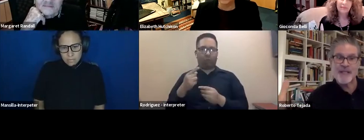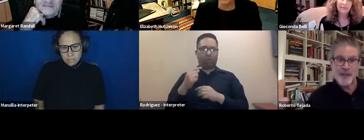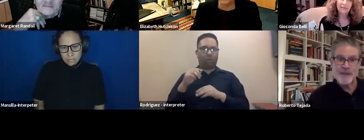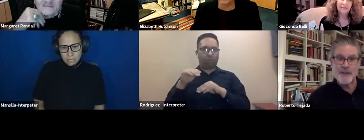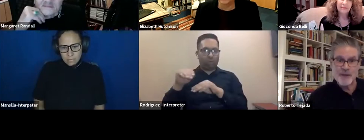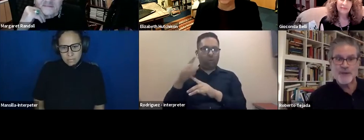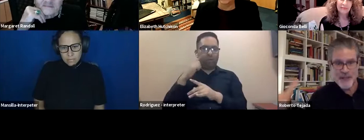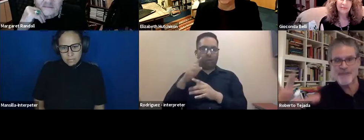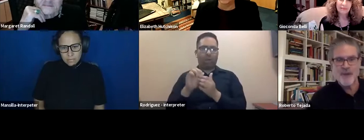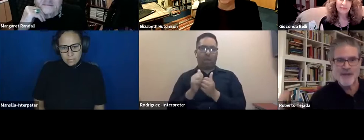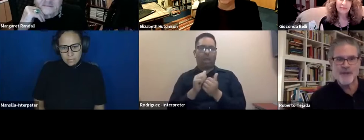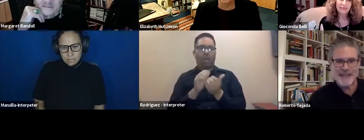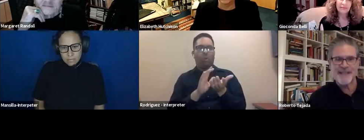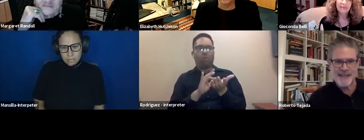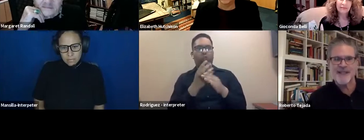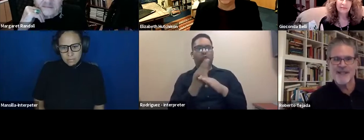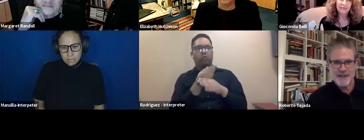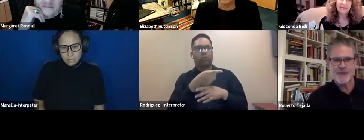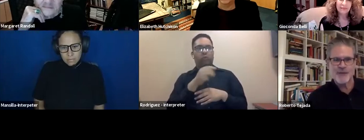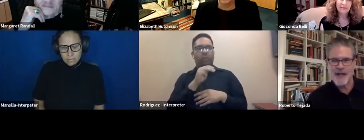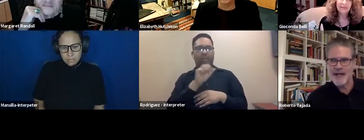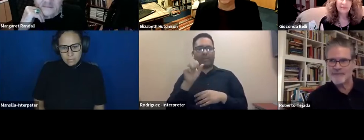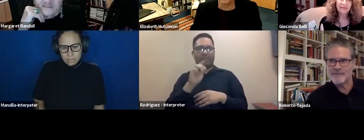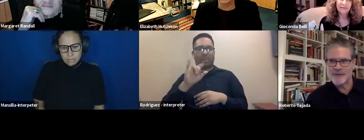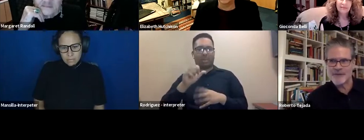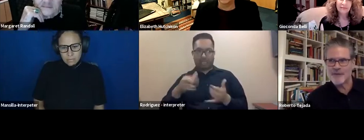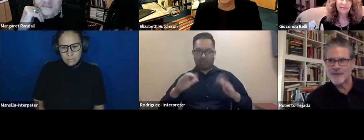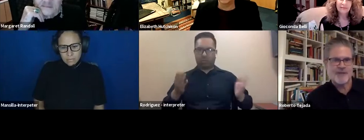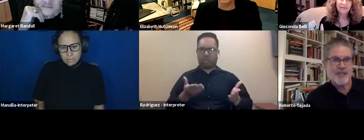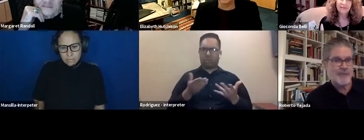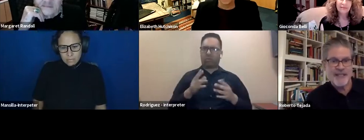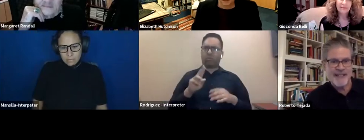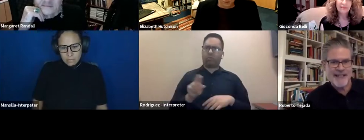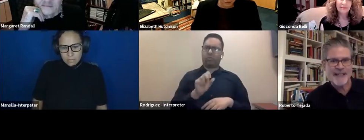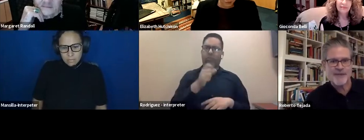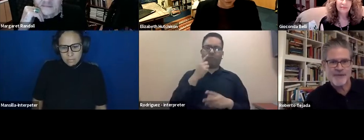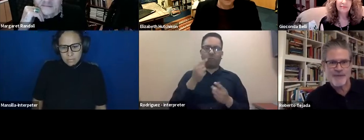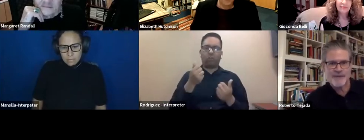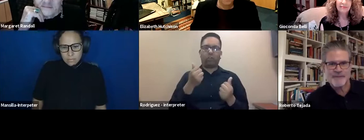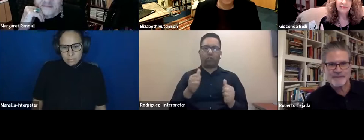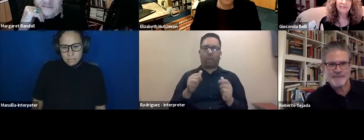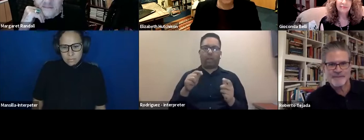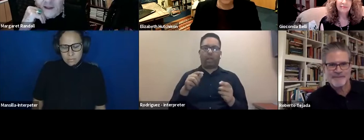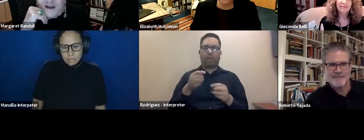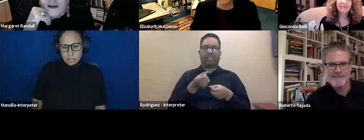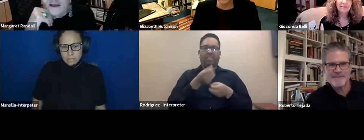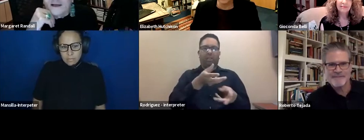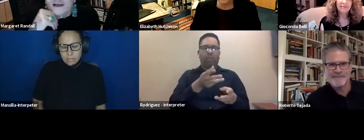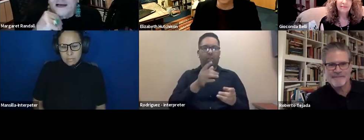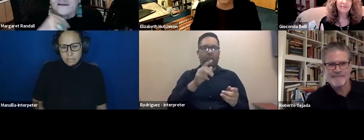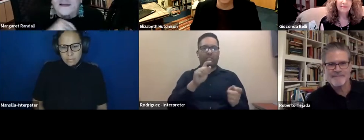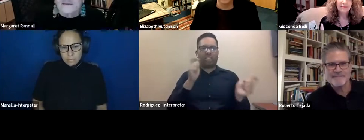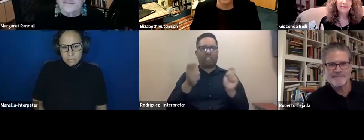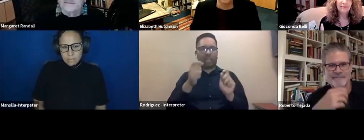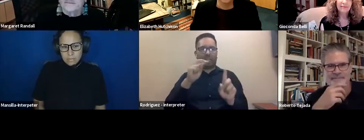of how mass media could be used, even within the United States, to, to change opinion and attitudes. Yeah.